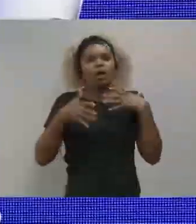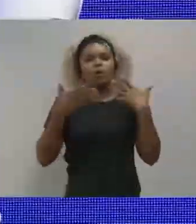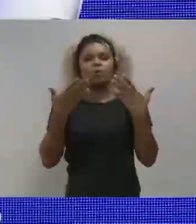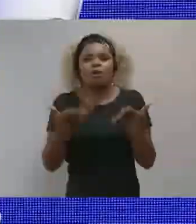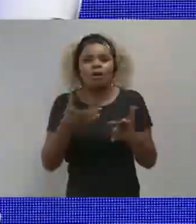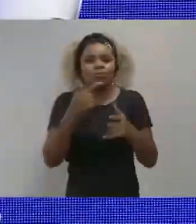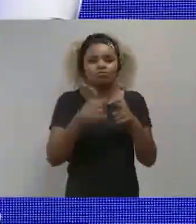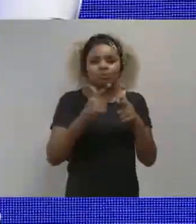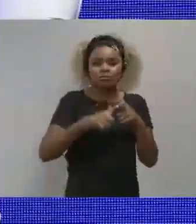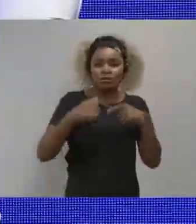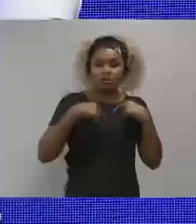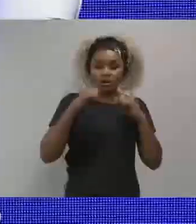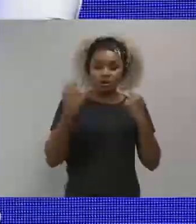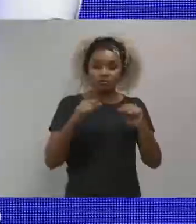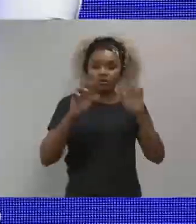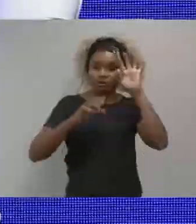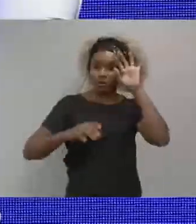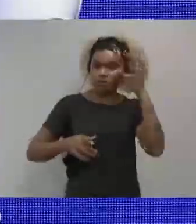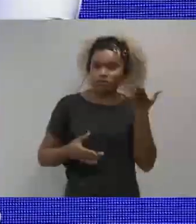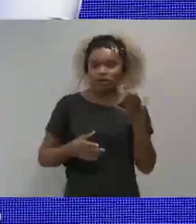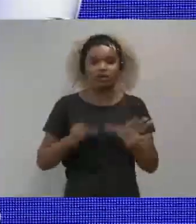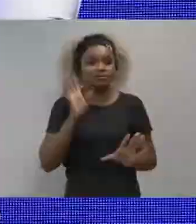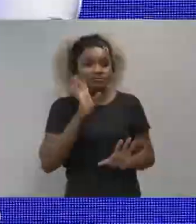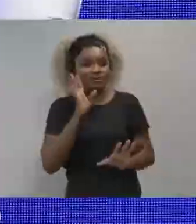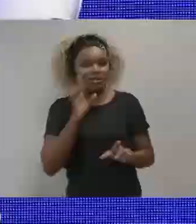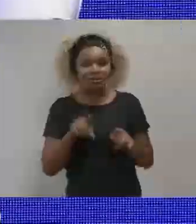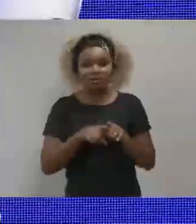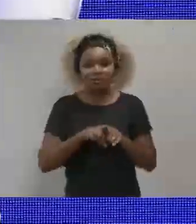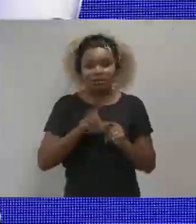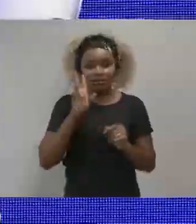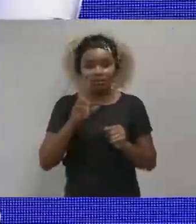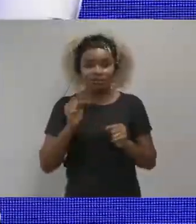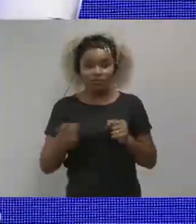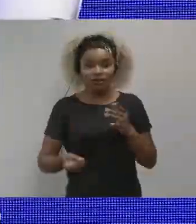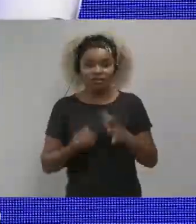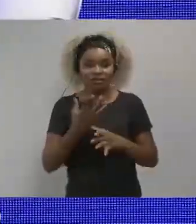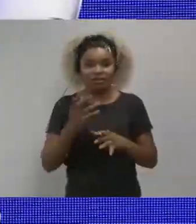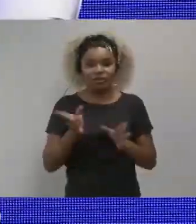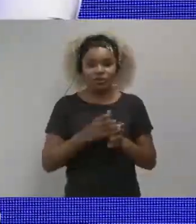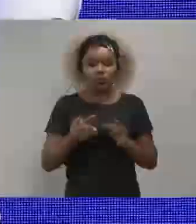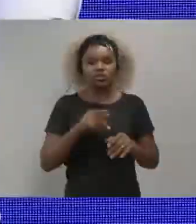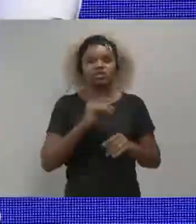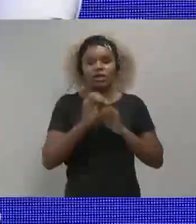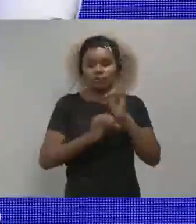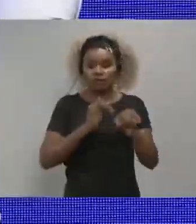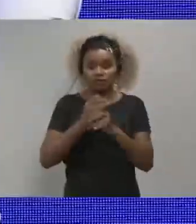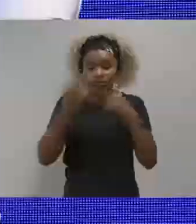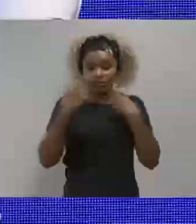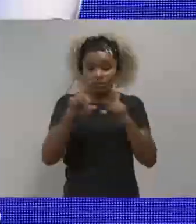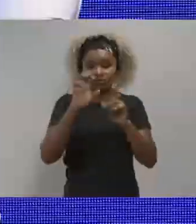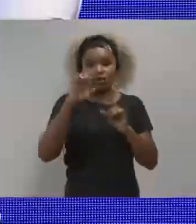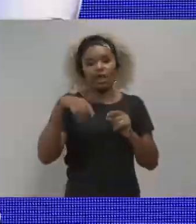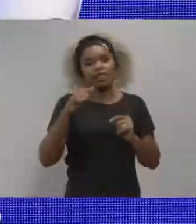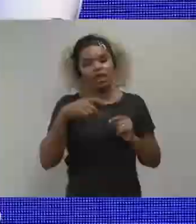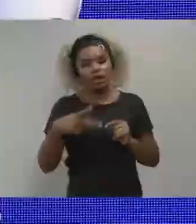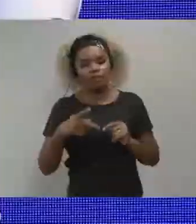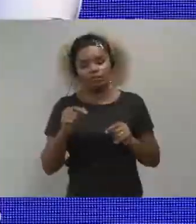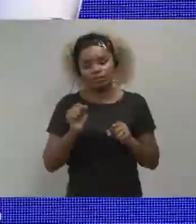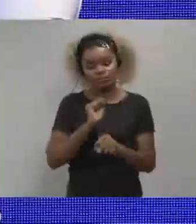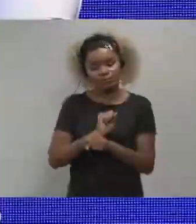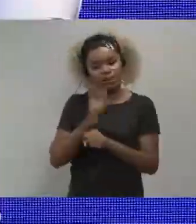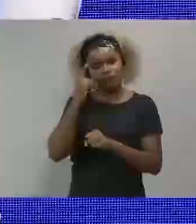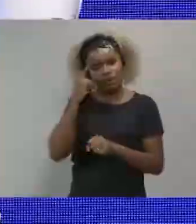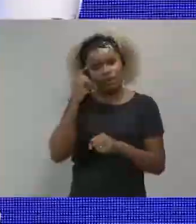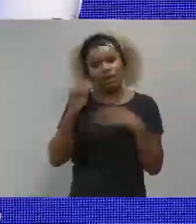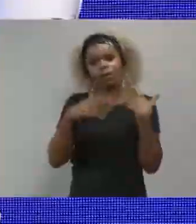thought. I saw that here will be launched the platform of challenges